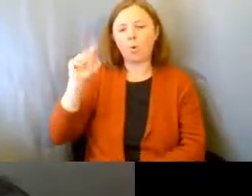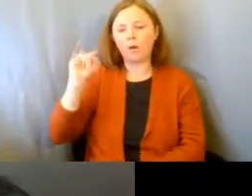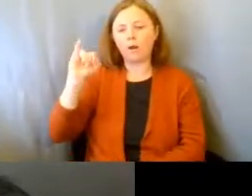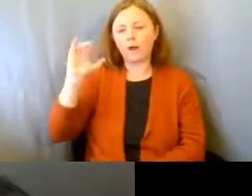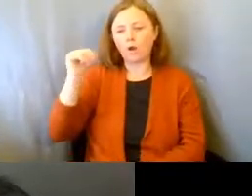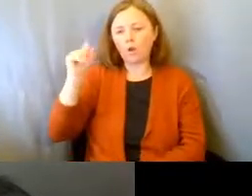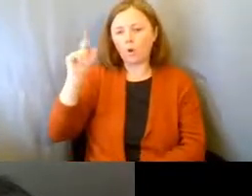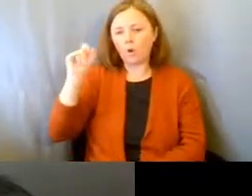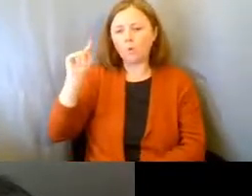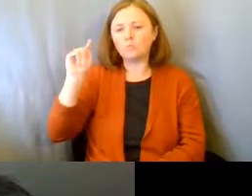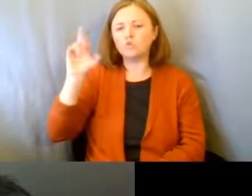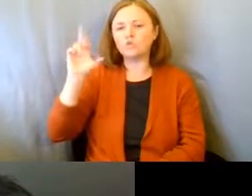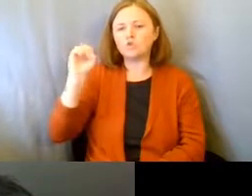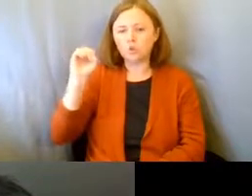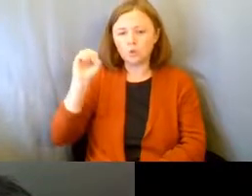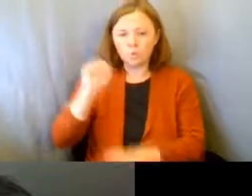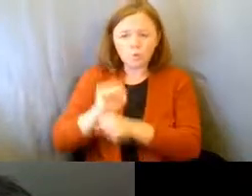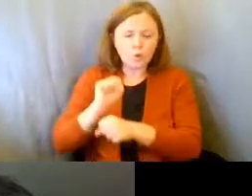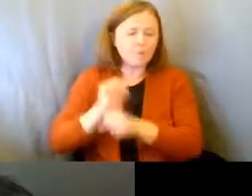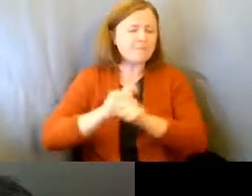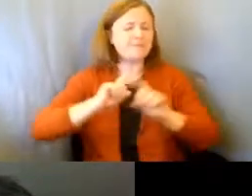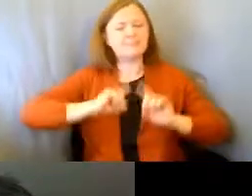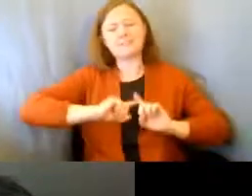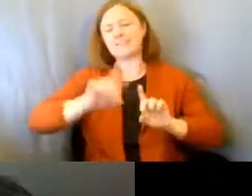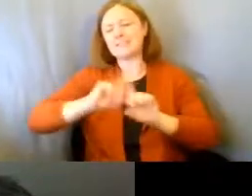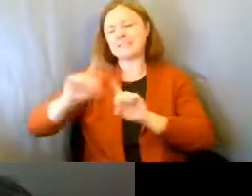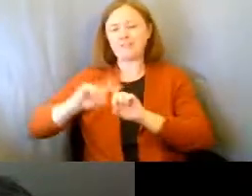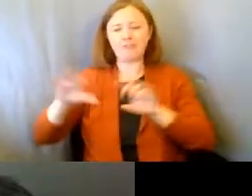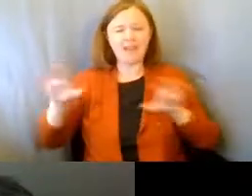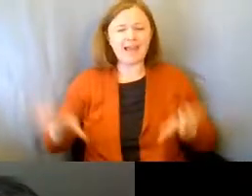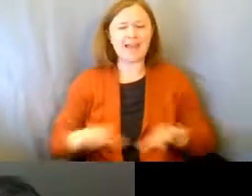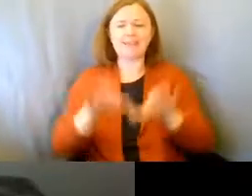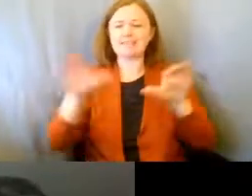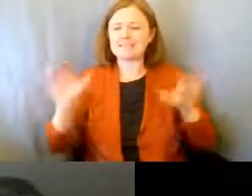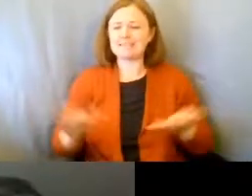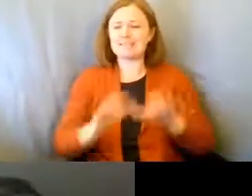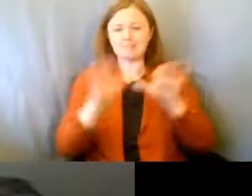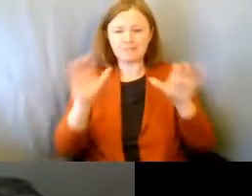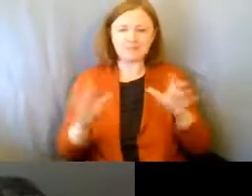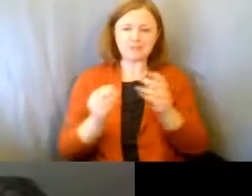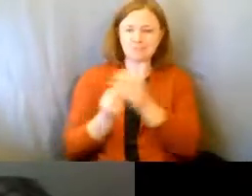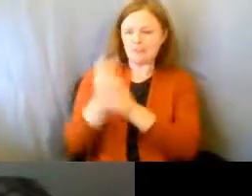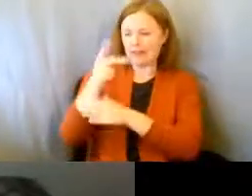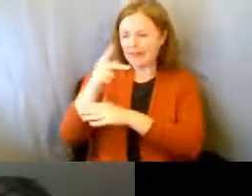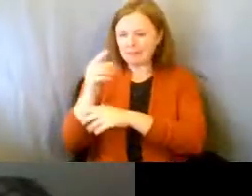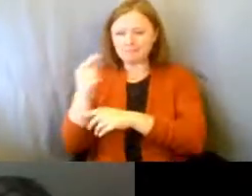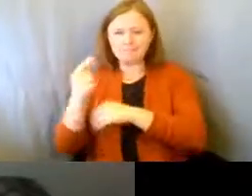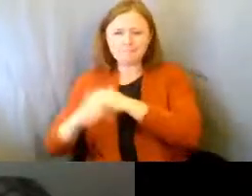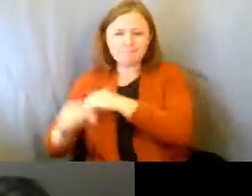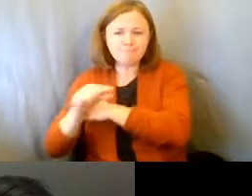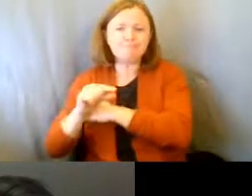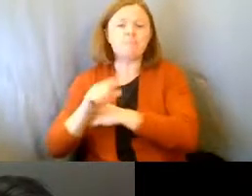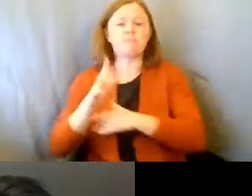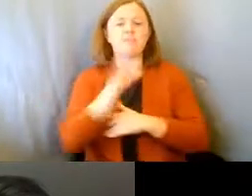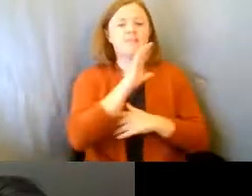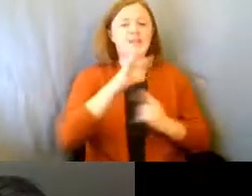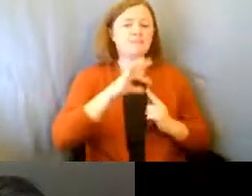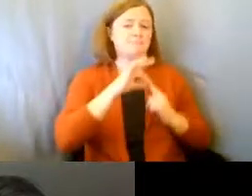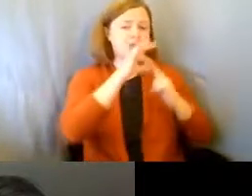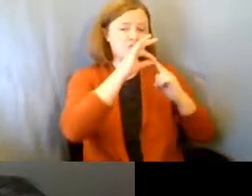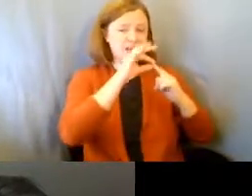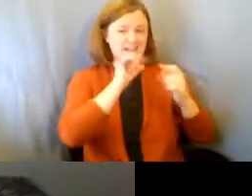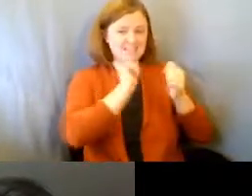would do, just had lots of different activities like that that you could do. And then Specialized Athletics